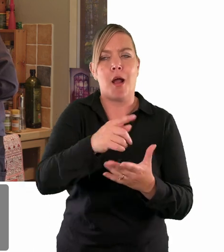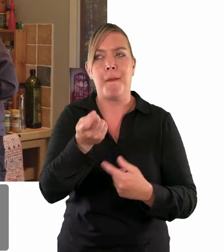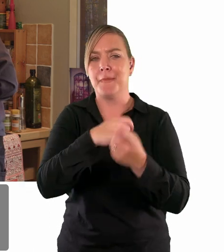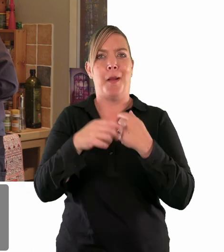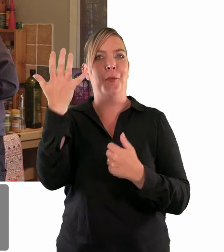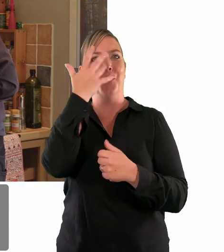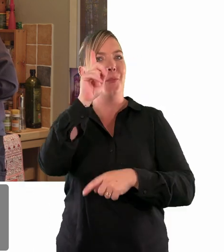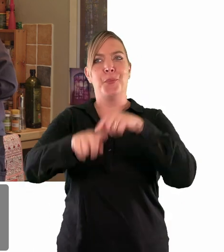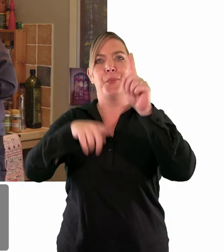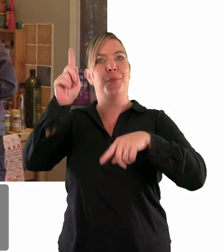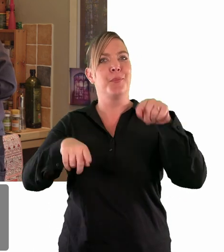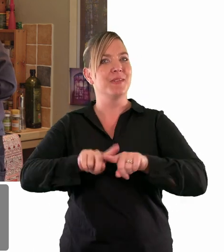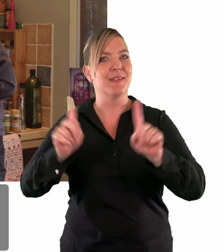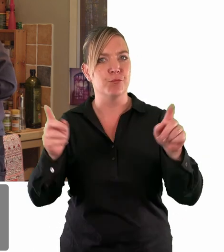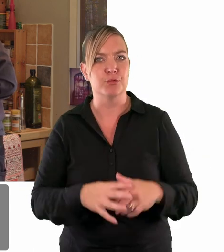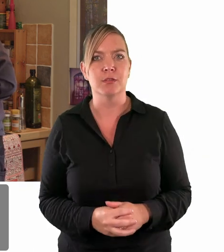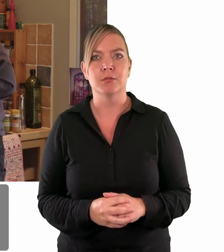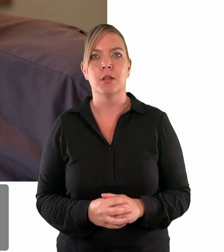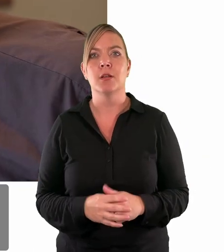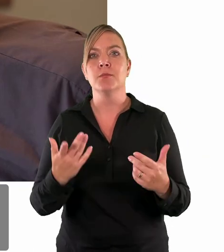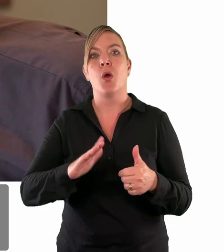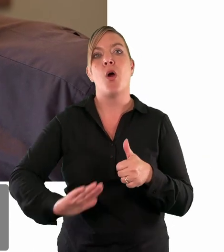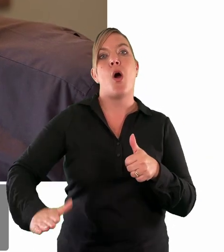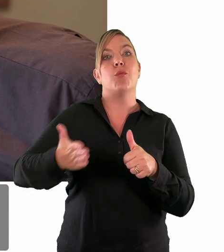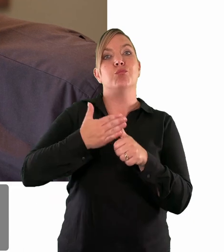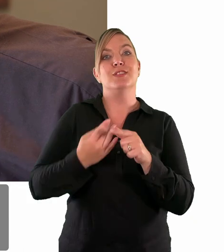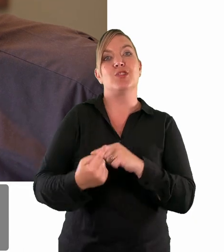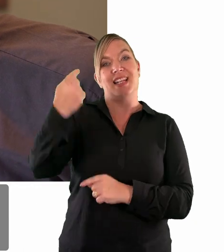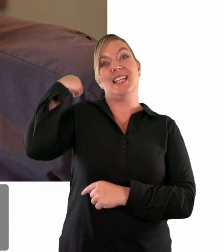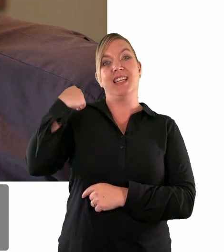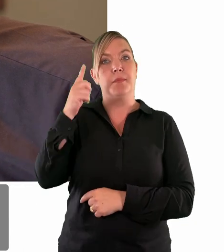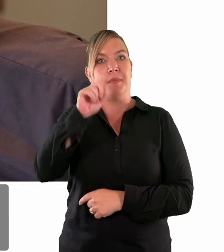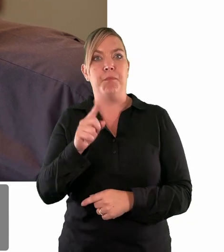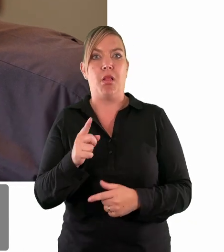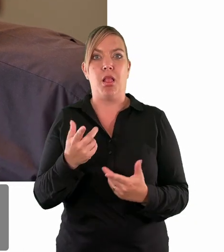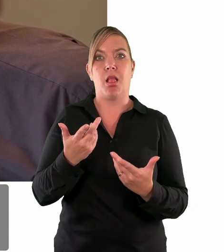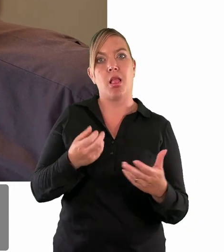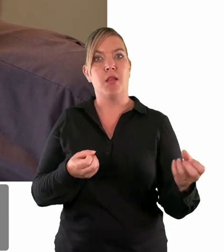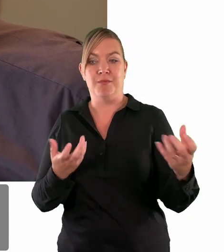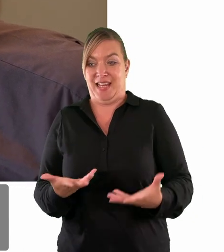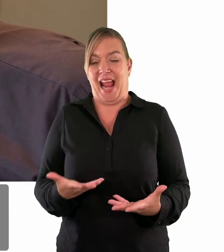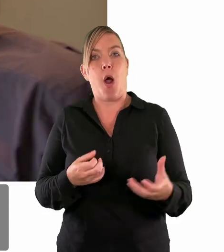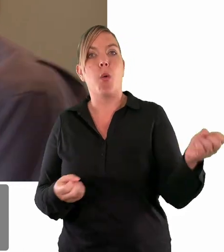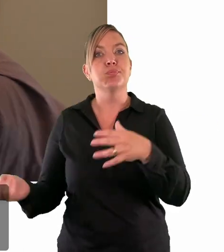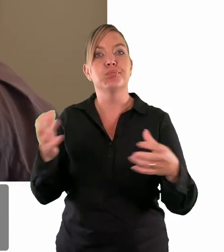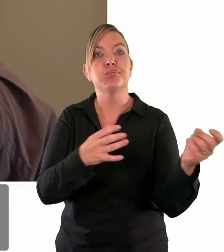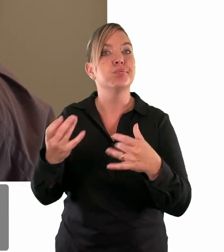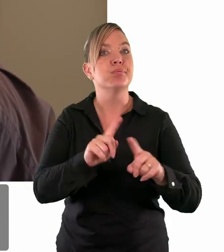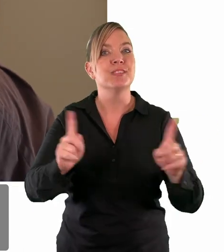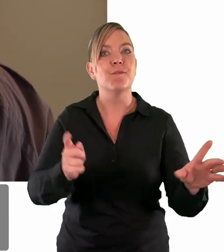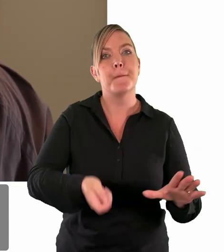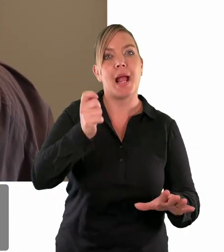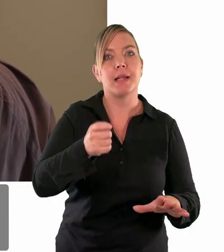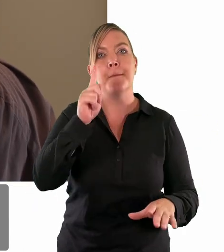of the great differences happens and I suppose going back to the origins people perhaps would have put all sorts of different things on their pancakes. Today